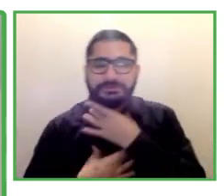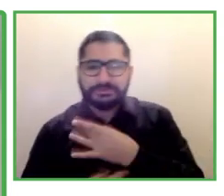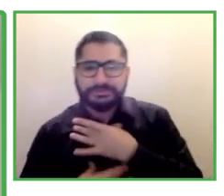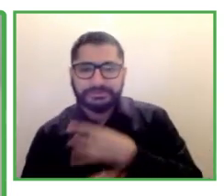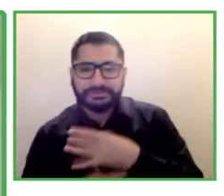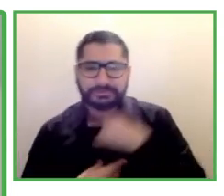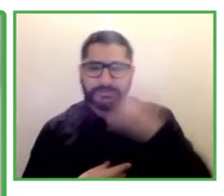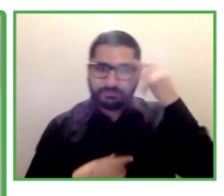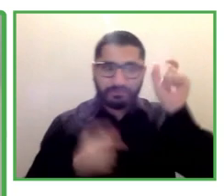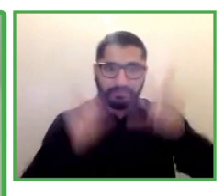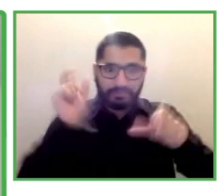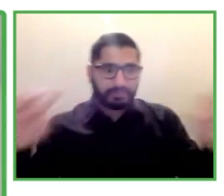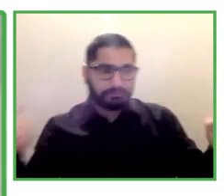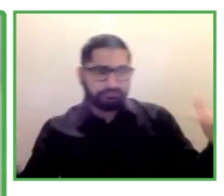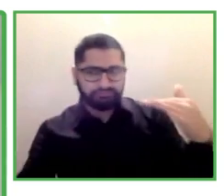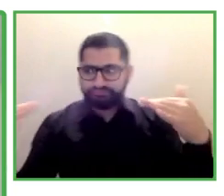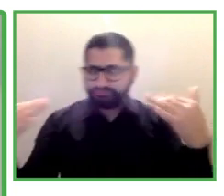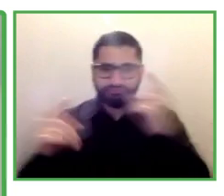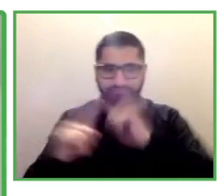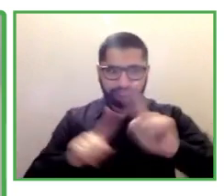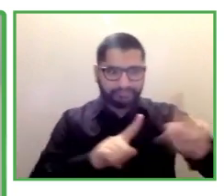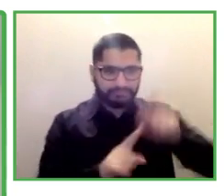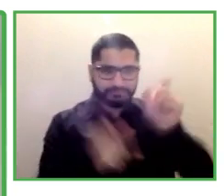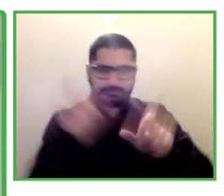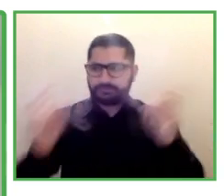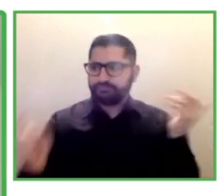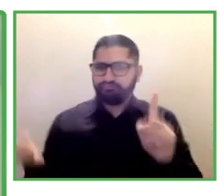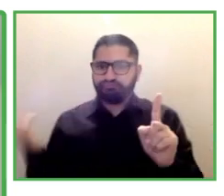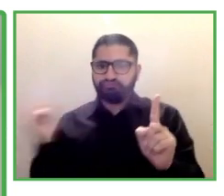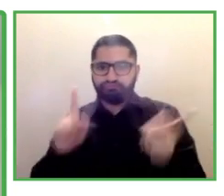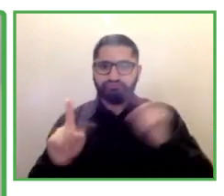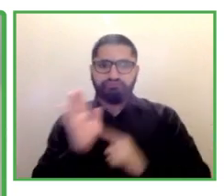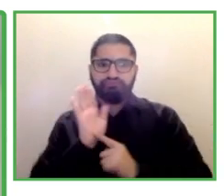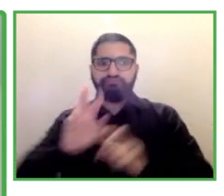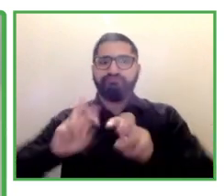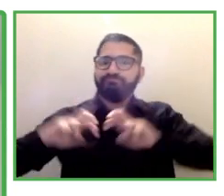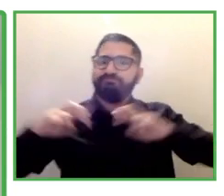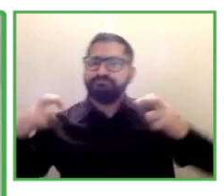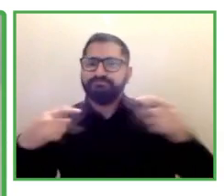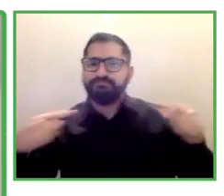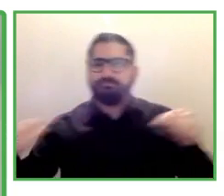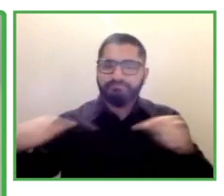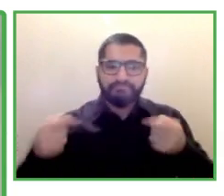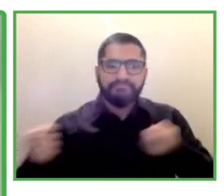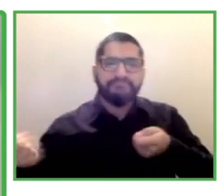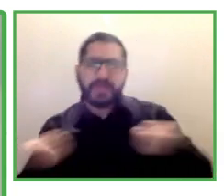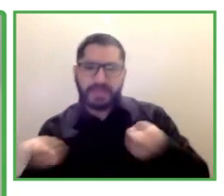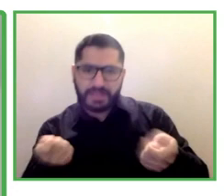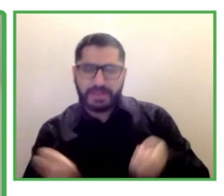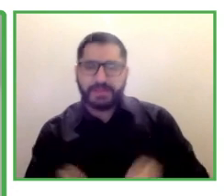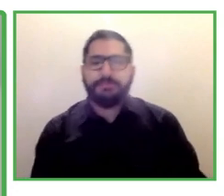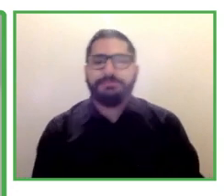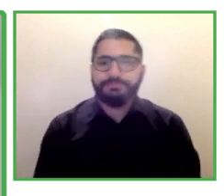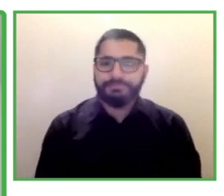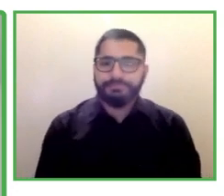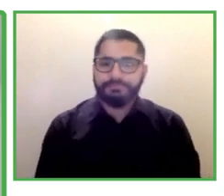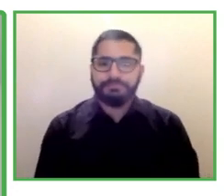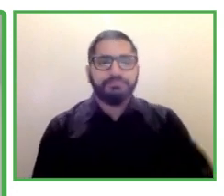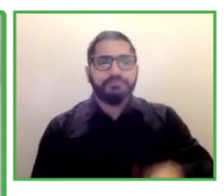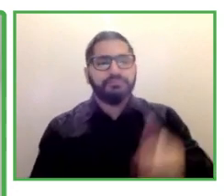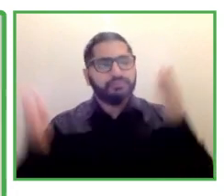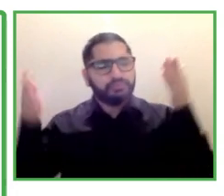to lead here is going to be about open path, internships and apprenticeships,